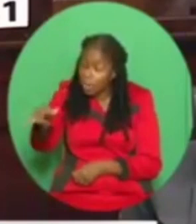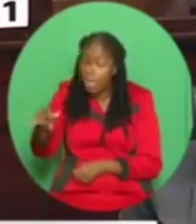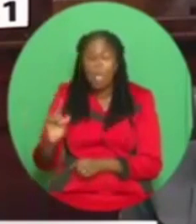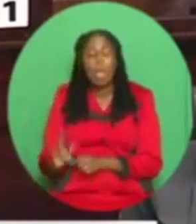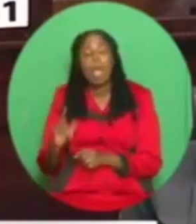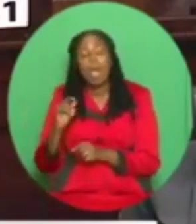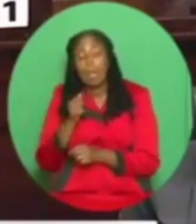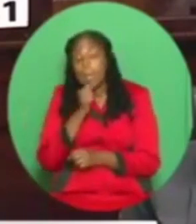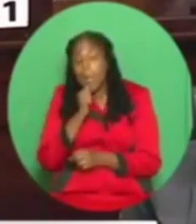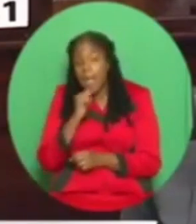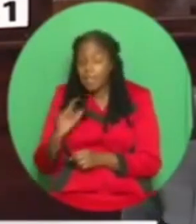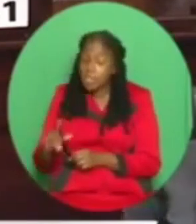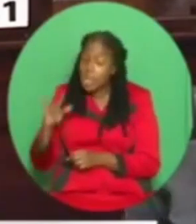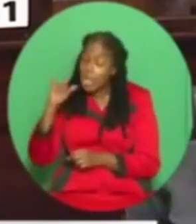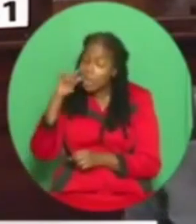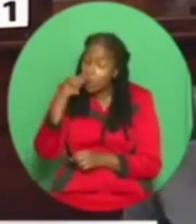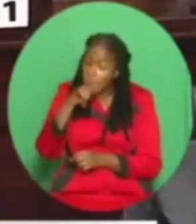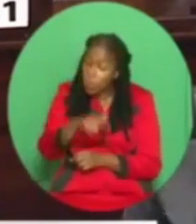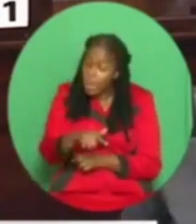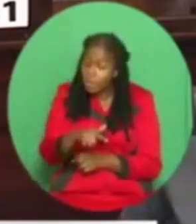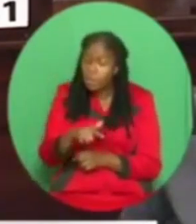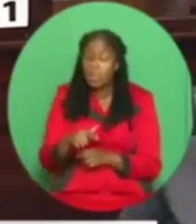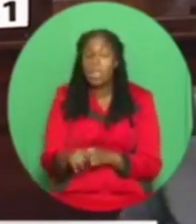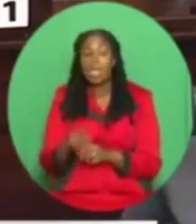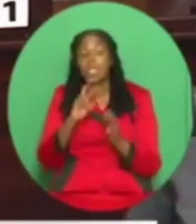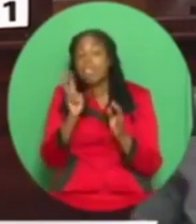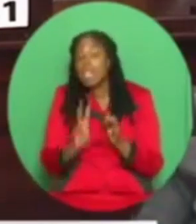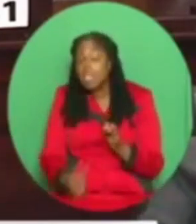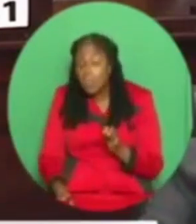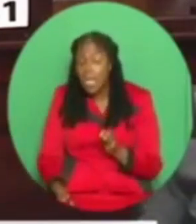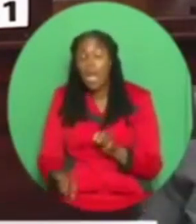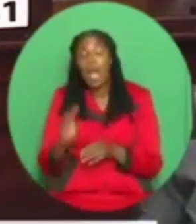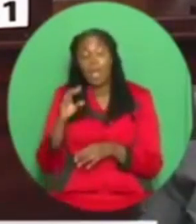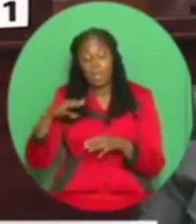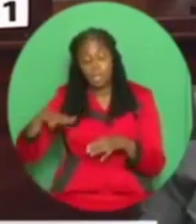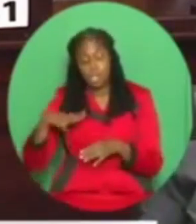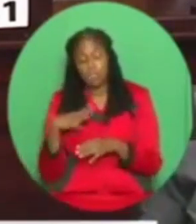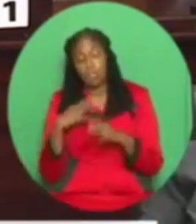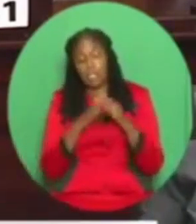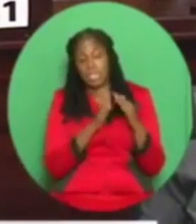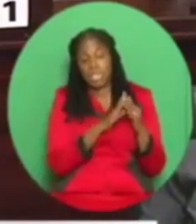Speaker, and synchronized all the time with government officials traveling.